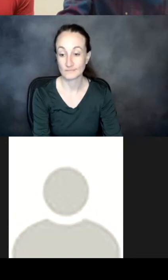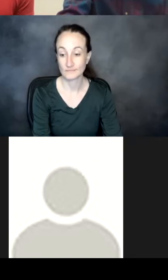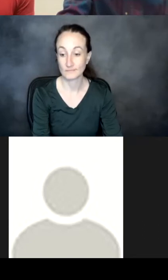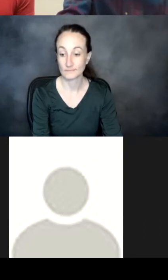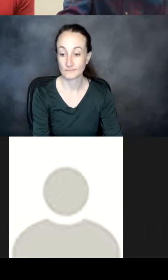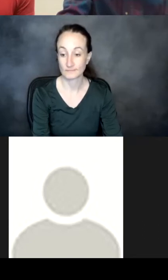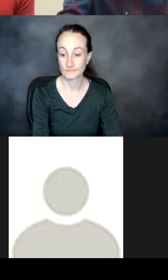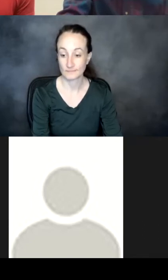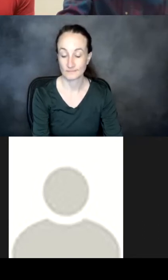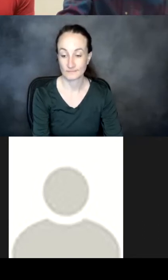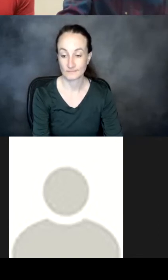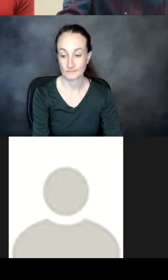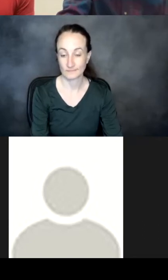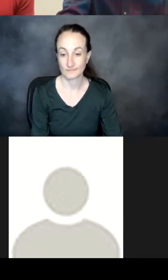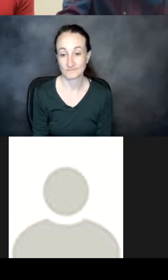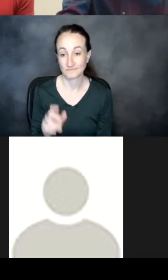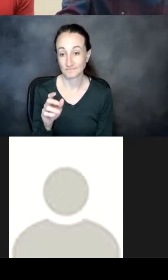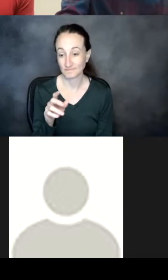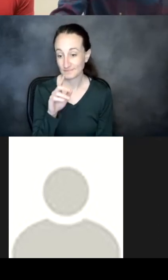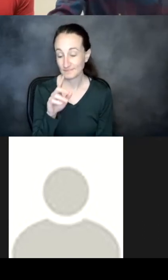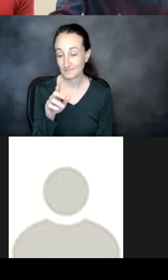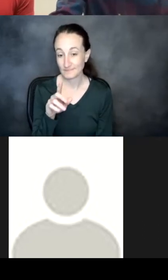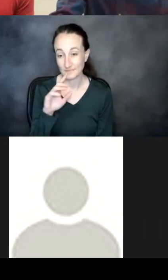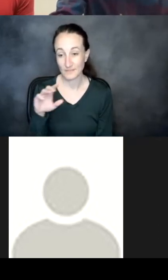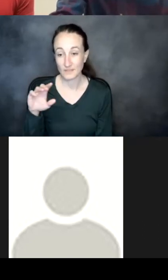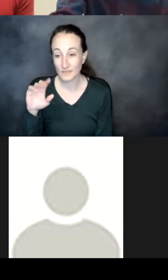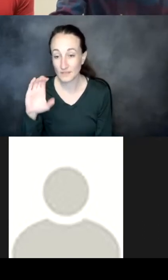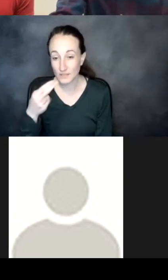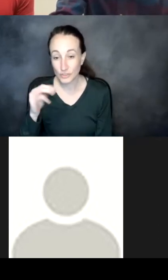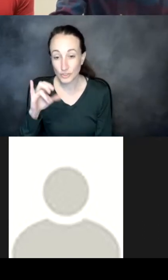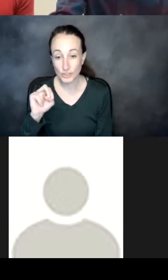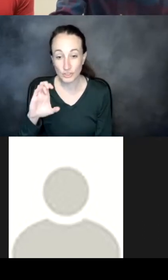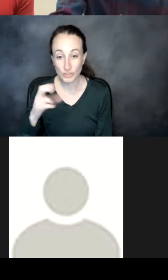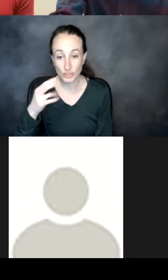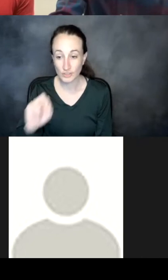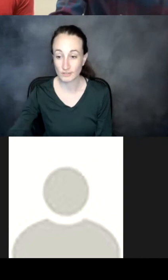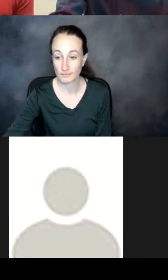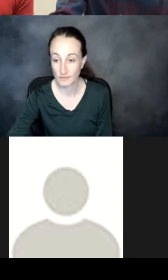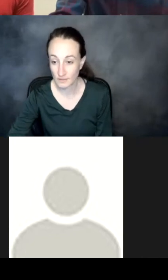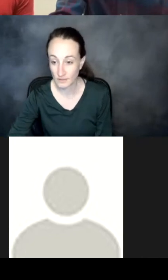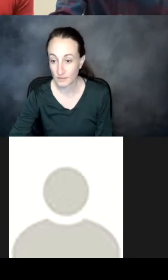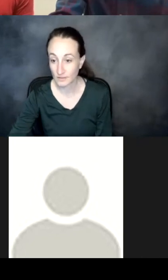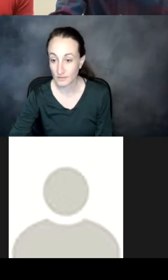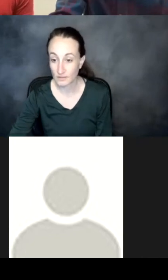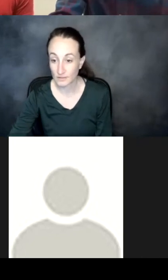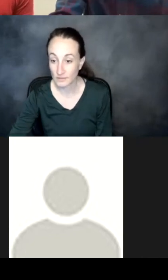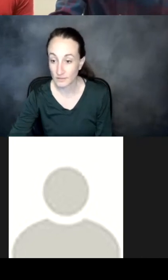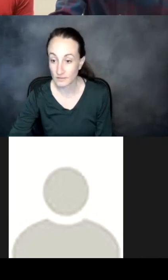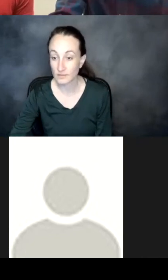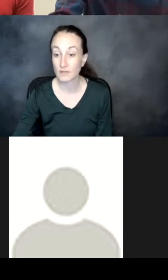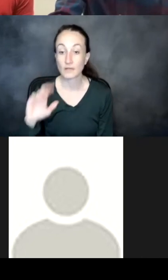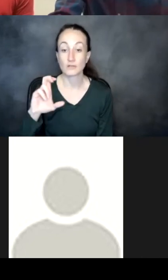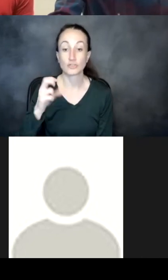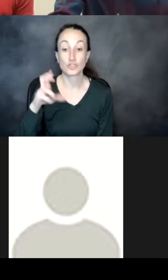cool is there any particular okay so chen chen asks is there any particular problem when the binding target being